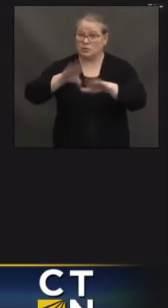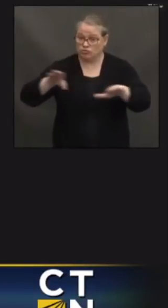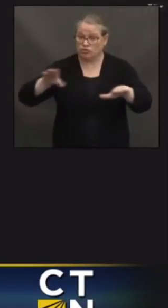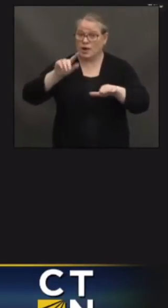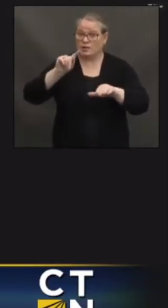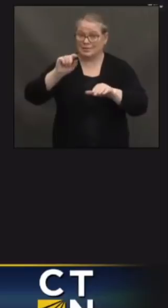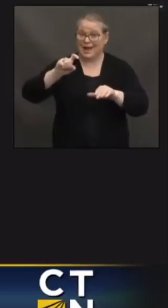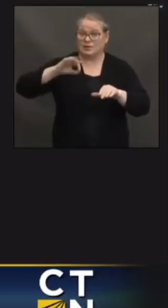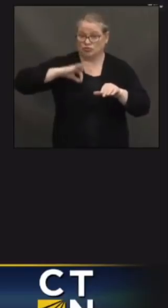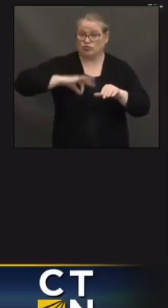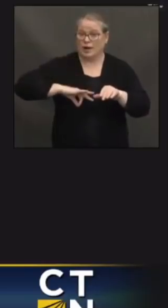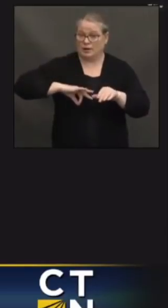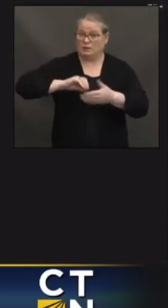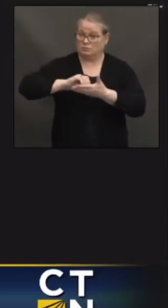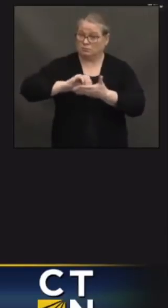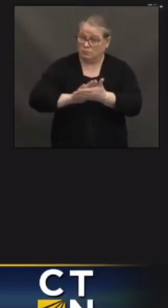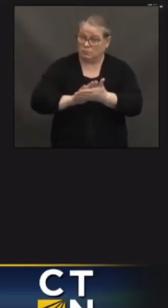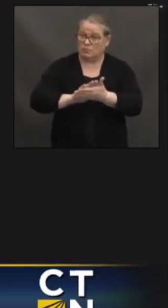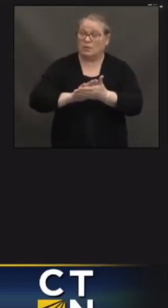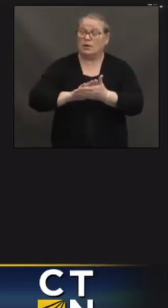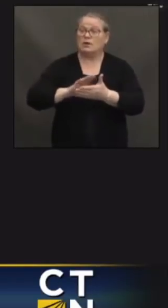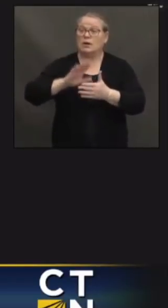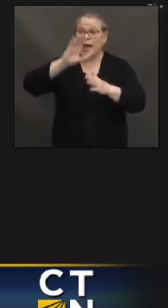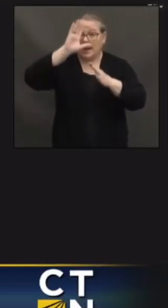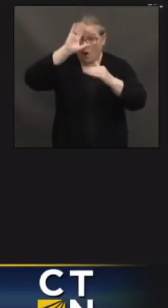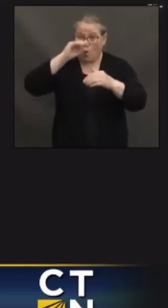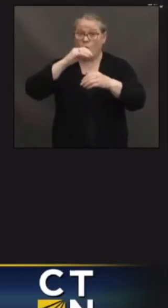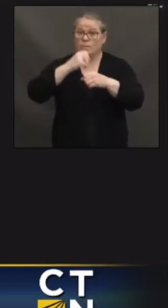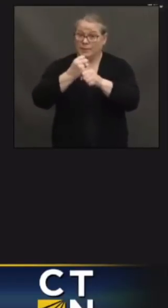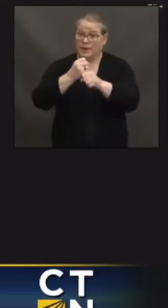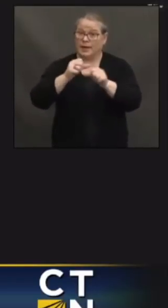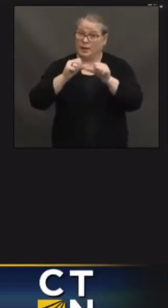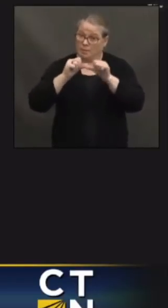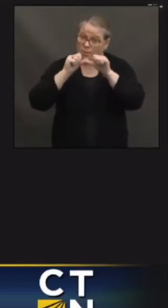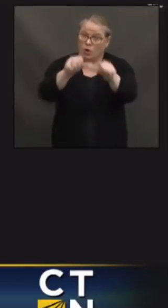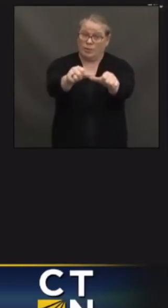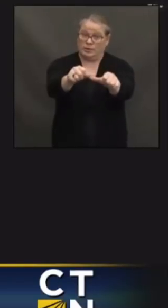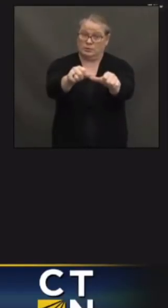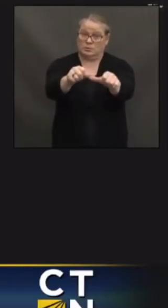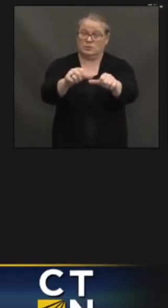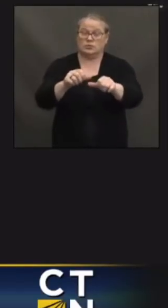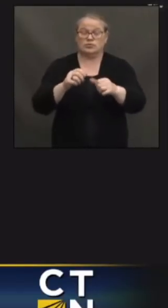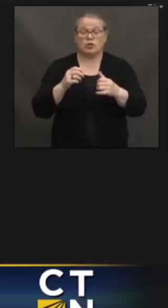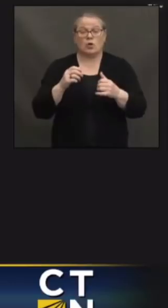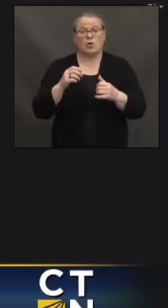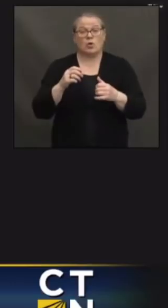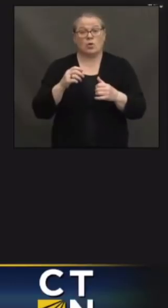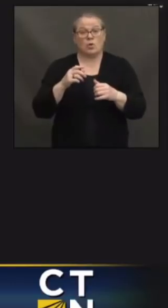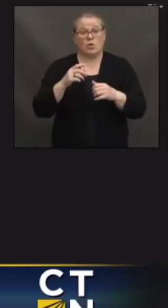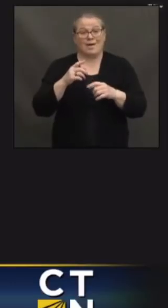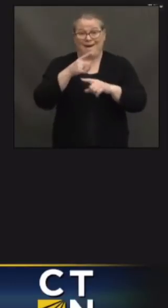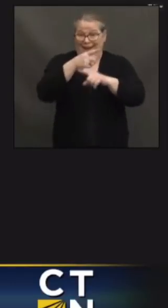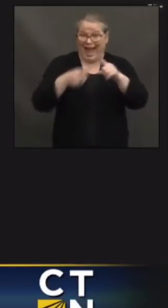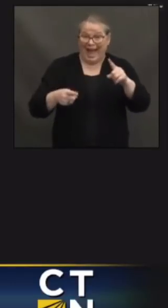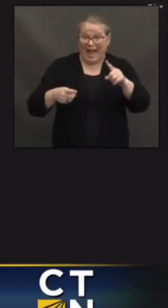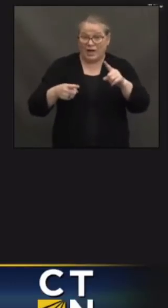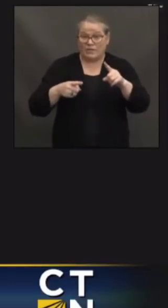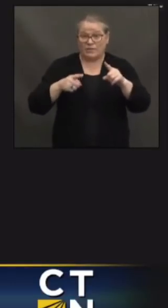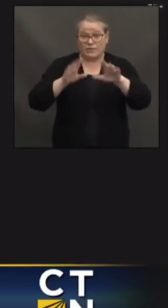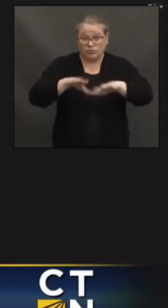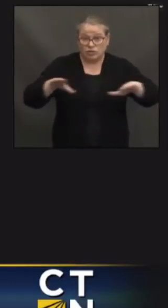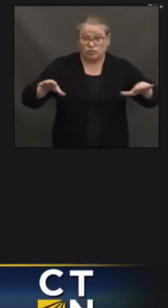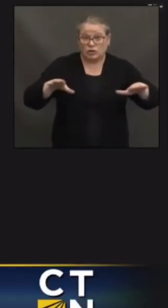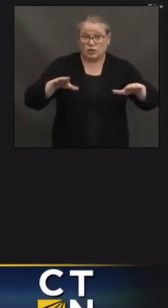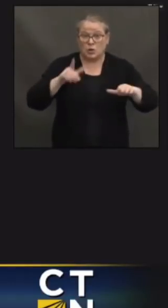the immediate benefits of lifting half of the kids who are currently living in this country in poverty out of